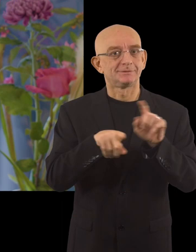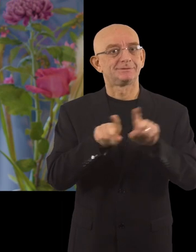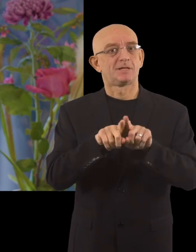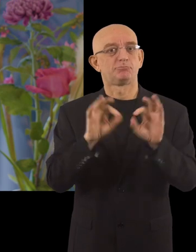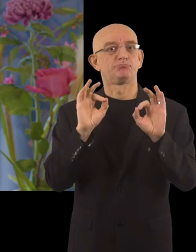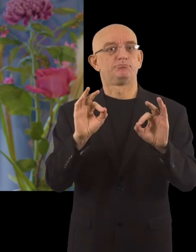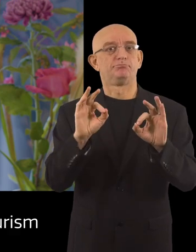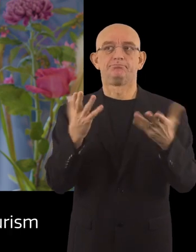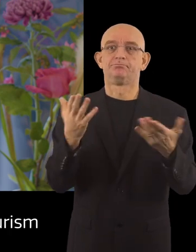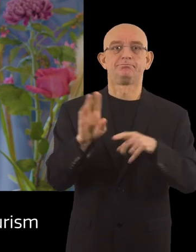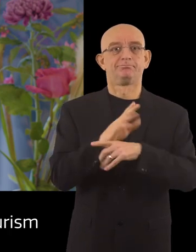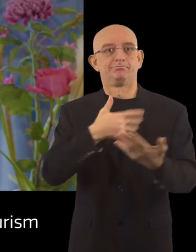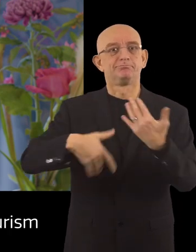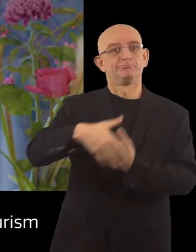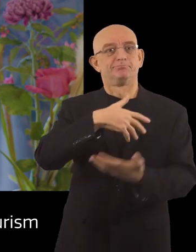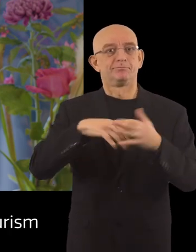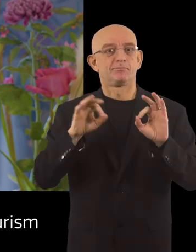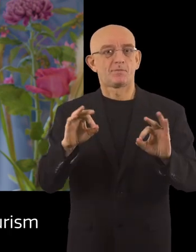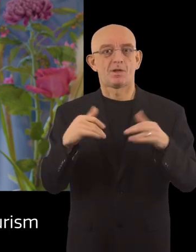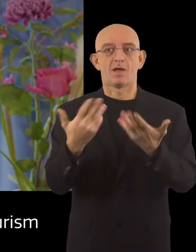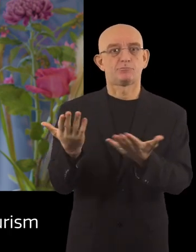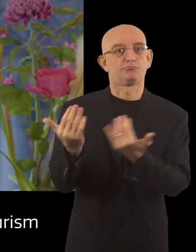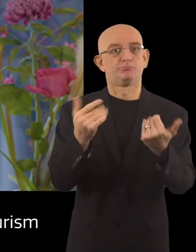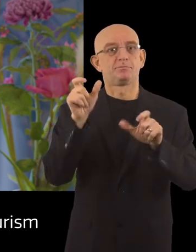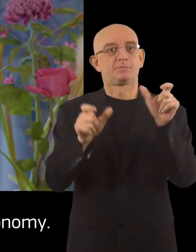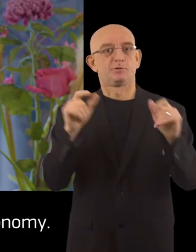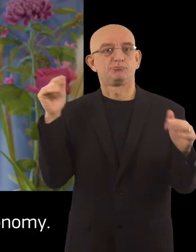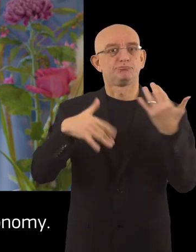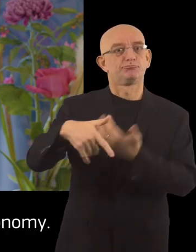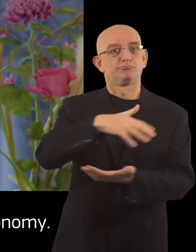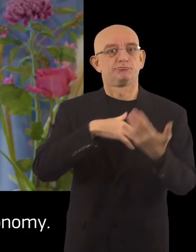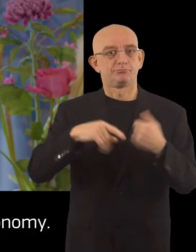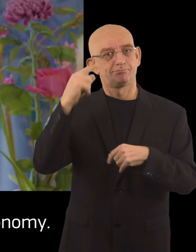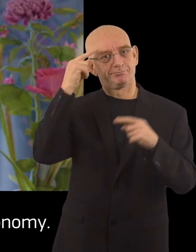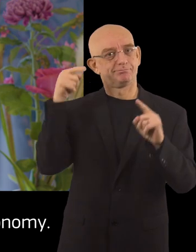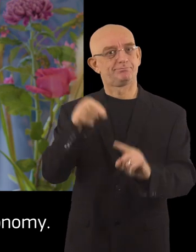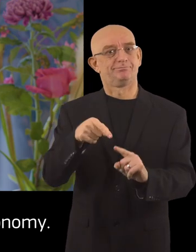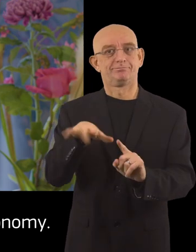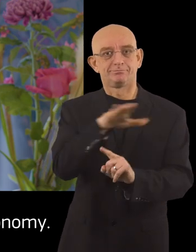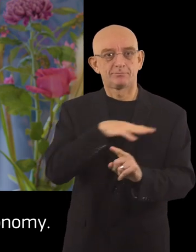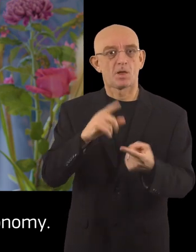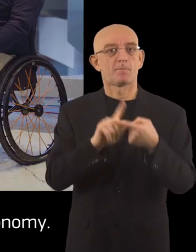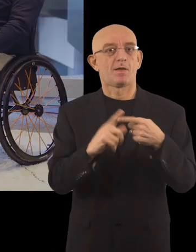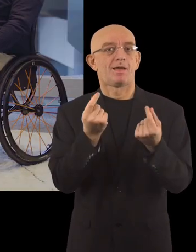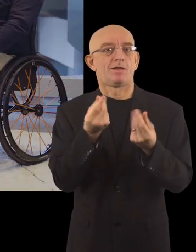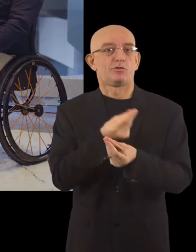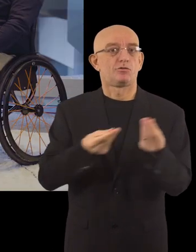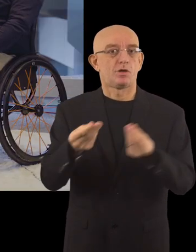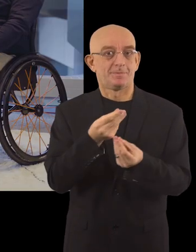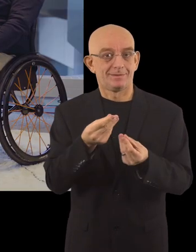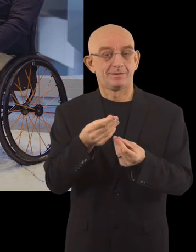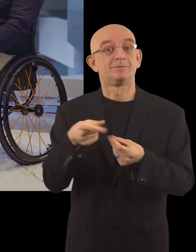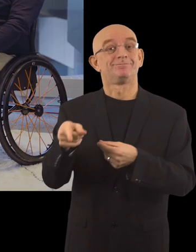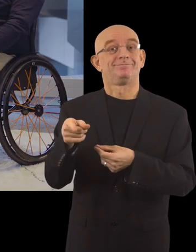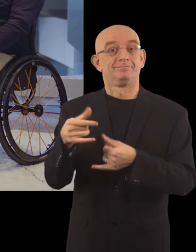model and an opportunity. In particular, good accessibility attracts tourism, which is important for the region and its economy. The applicant